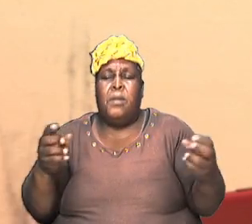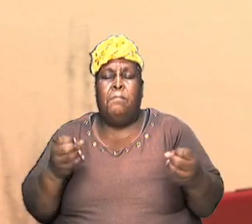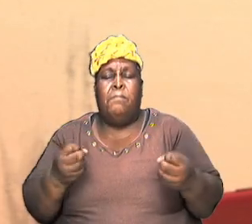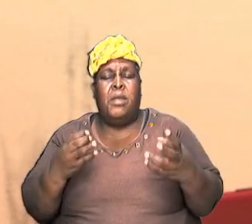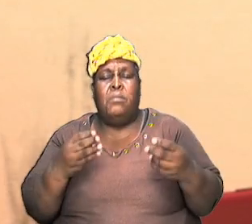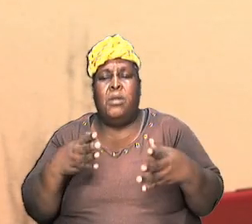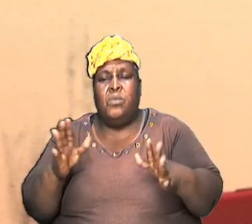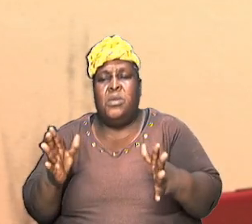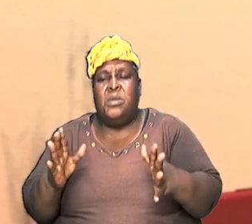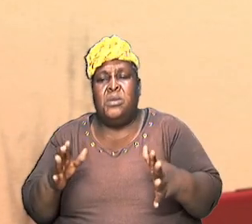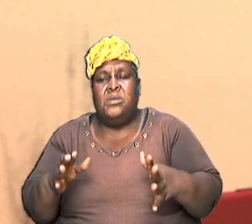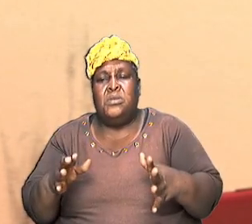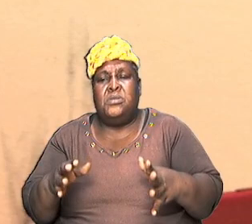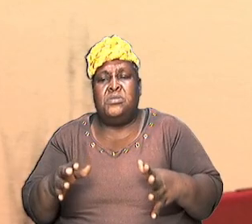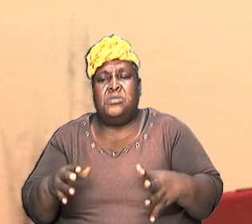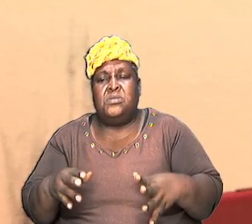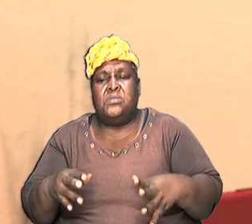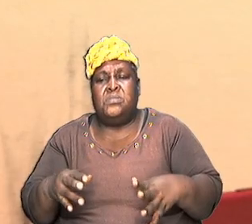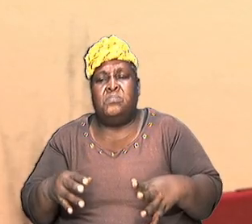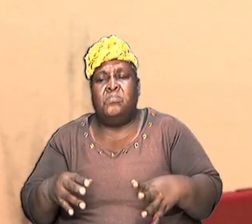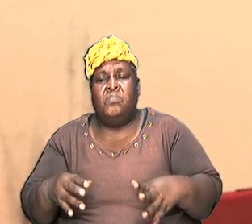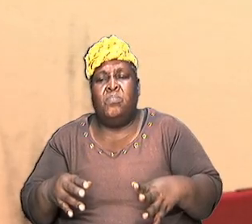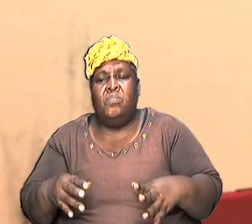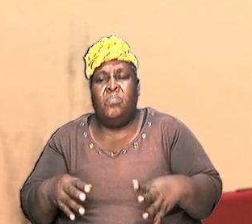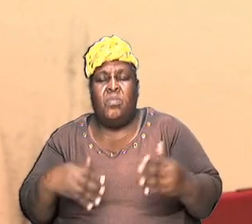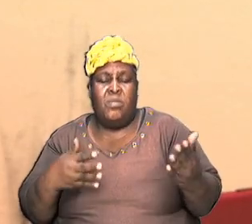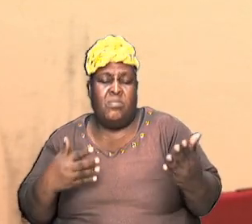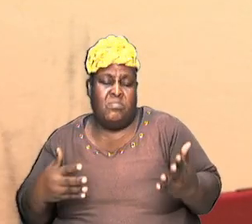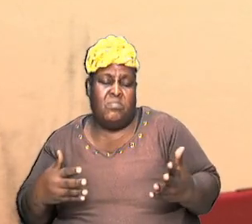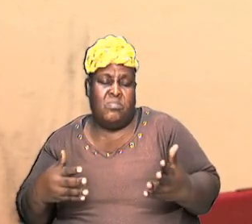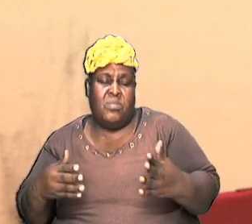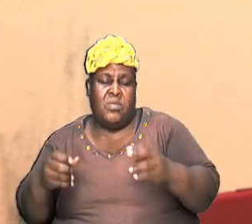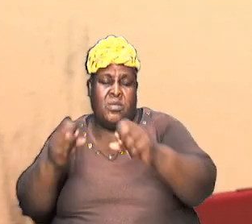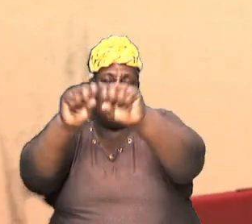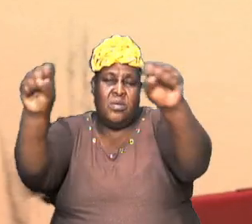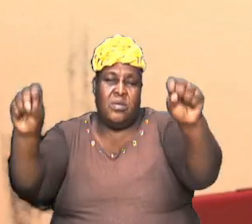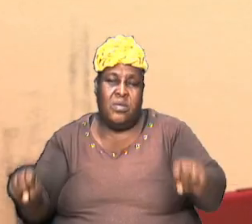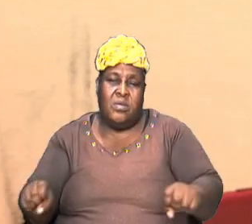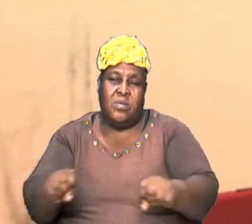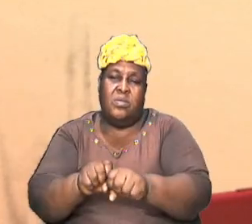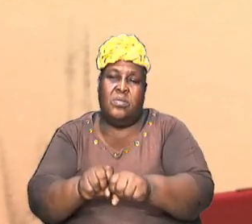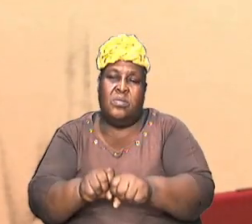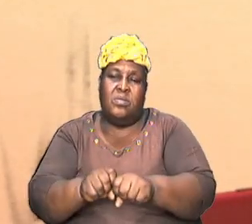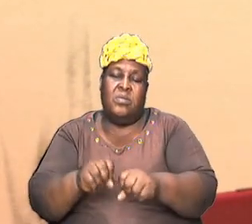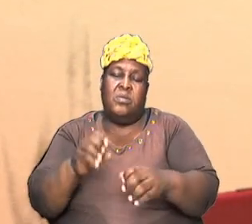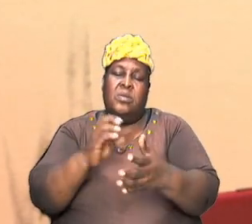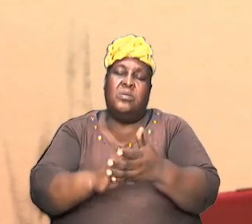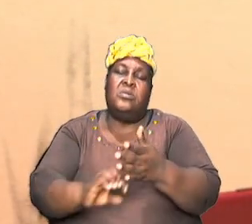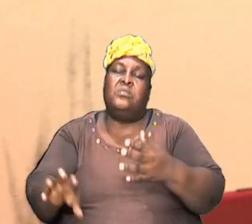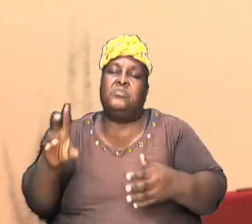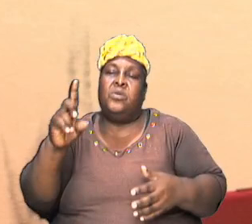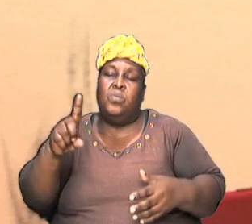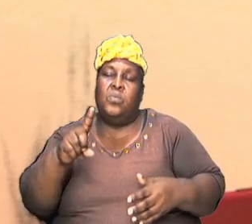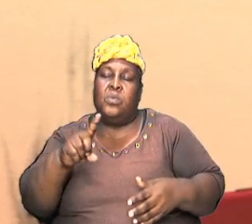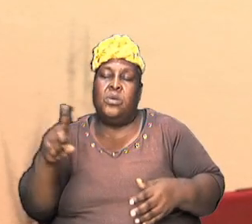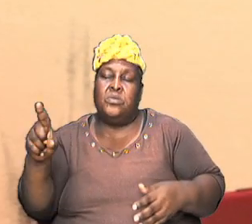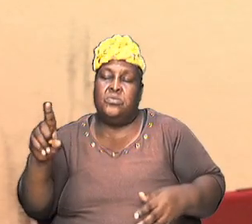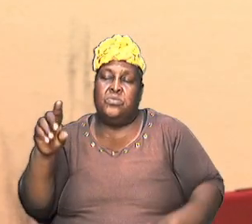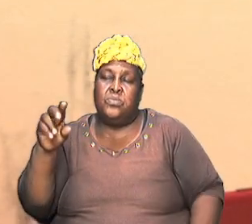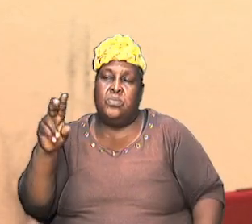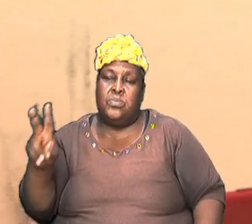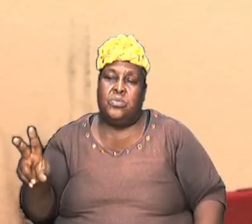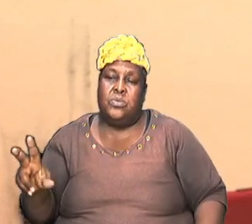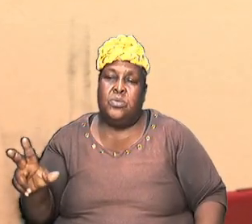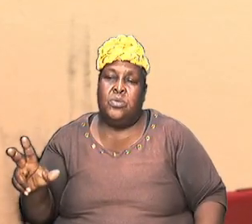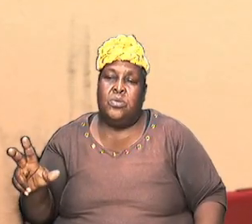and we might bring that screen up just to give us a quick synopsis because we show that chapter one and chapter two you know